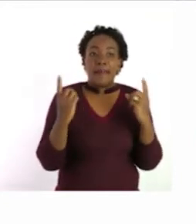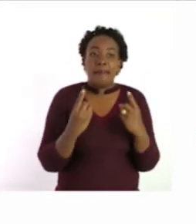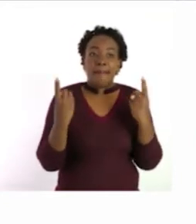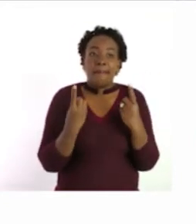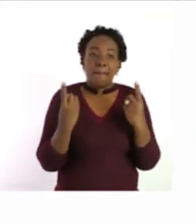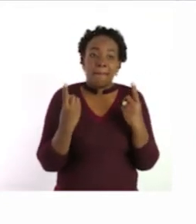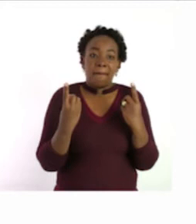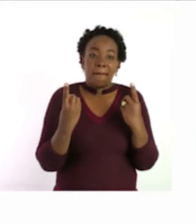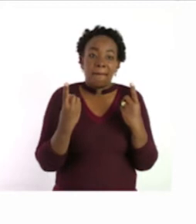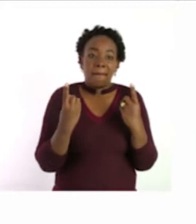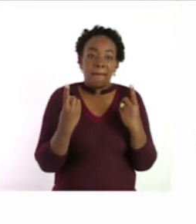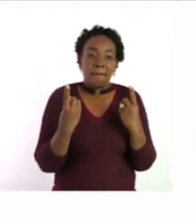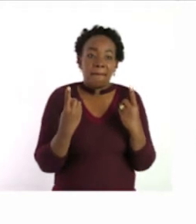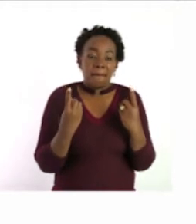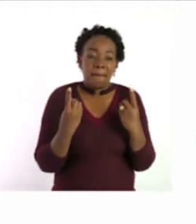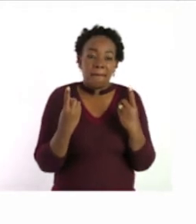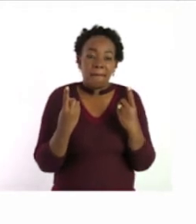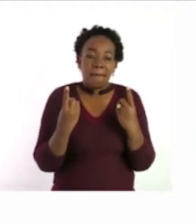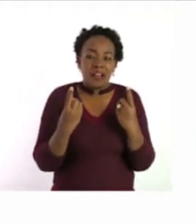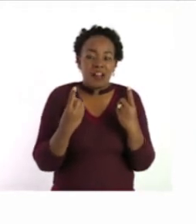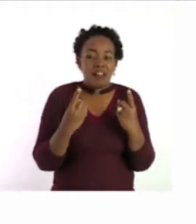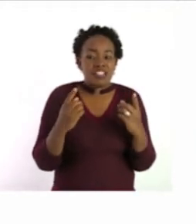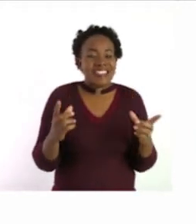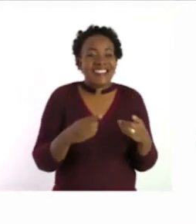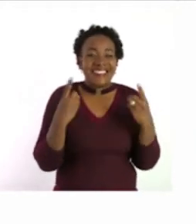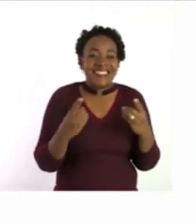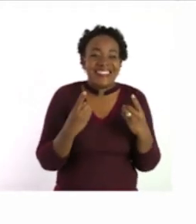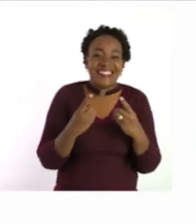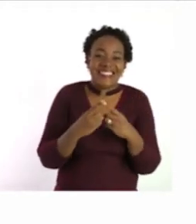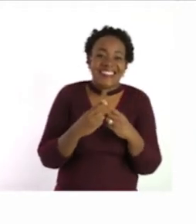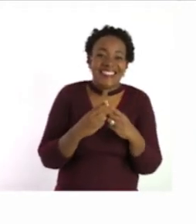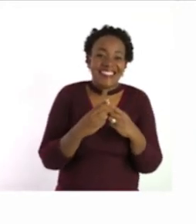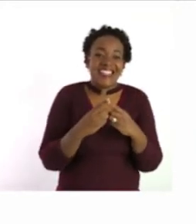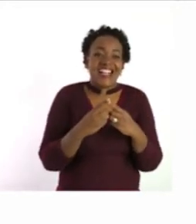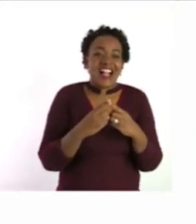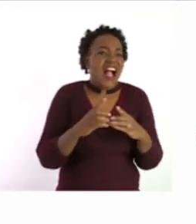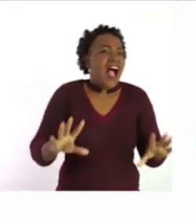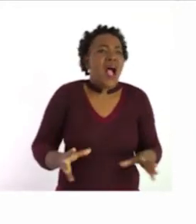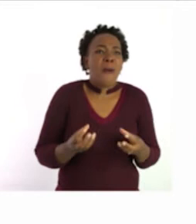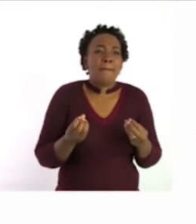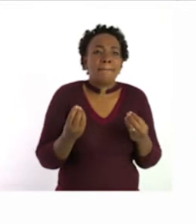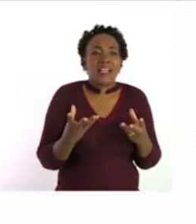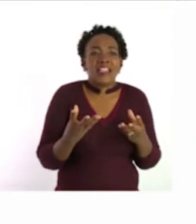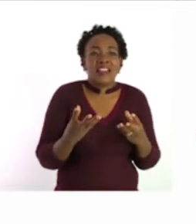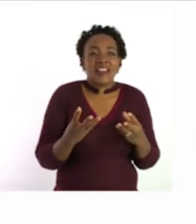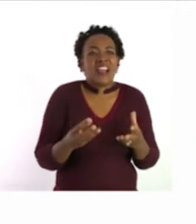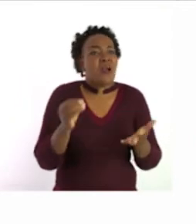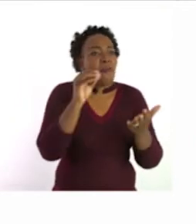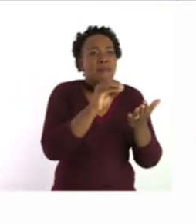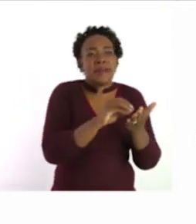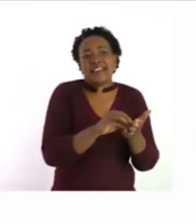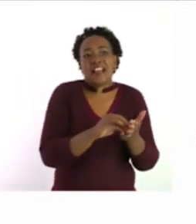Meilin wins the first game. How many points does